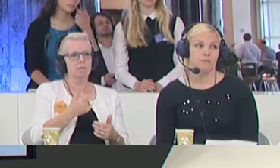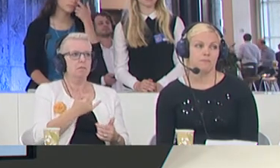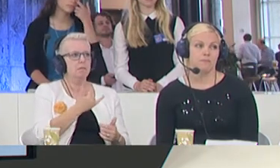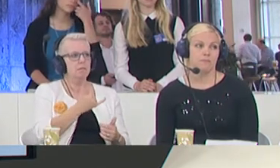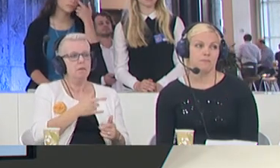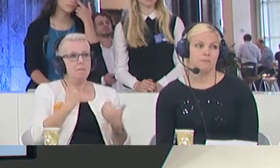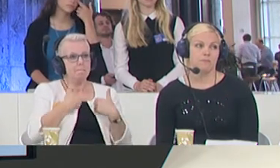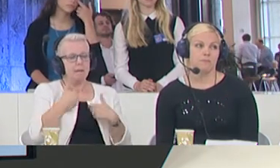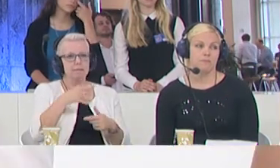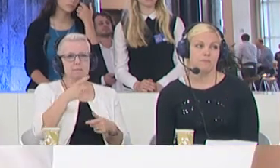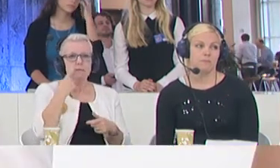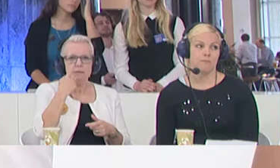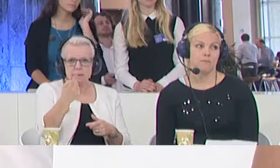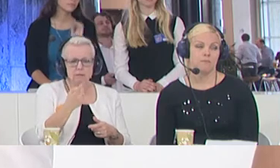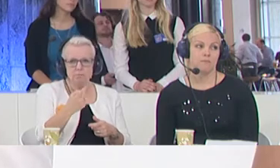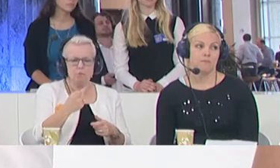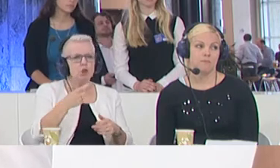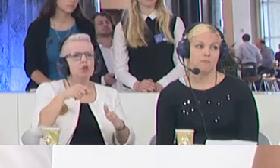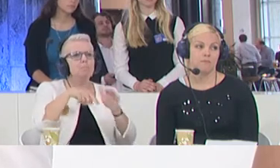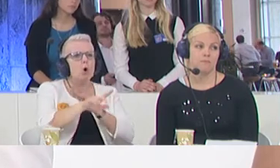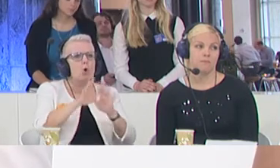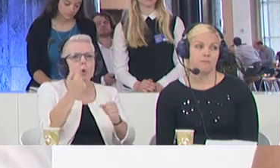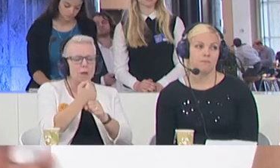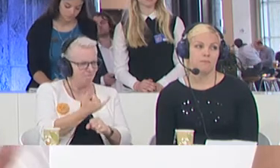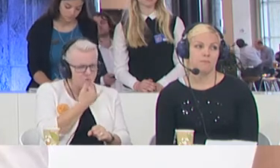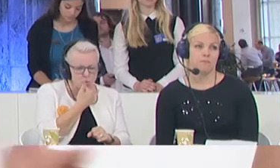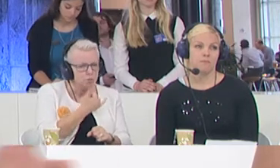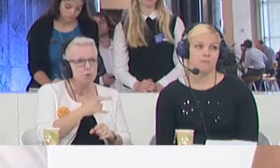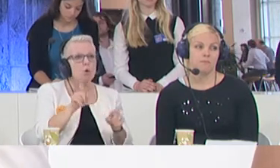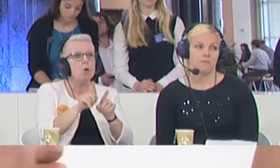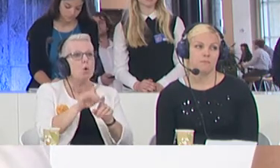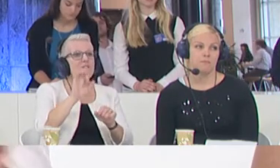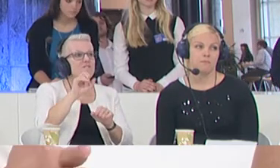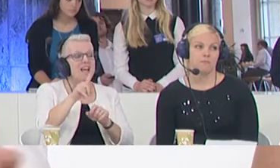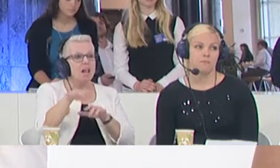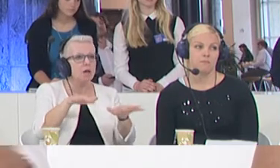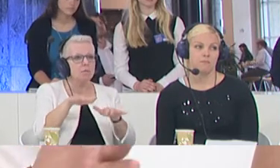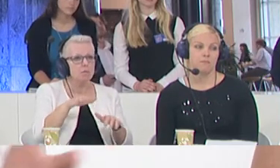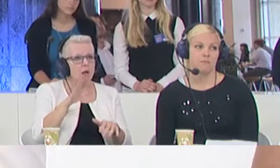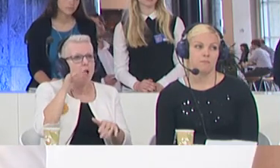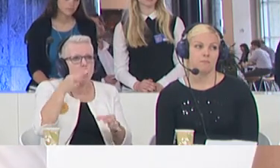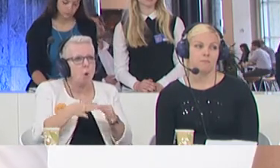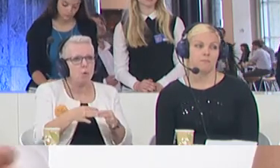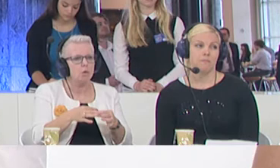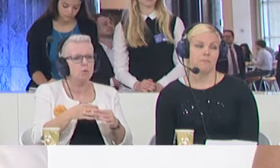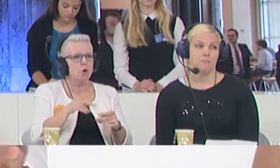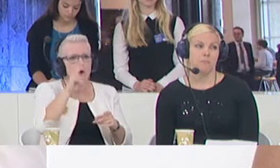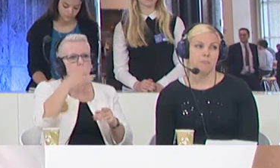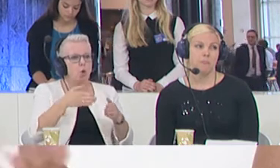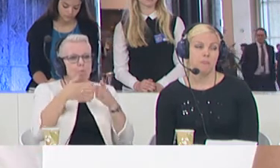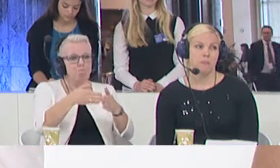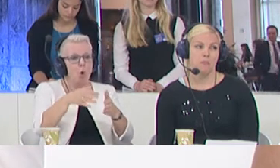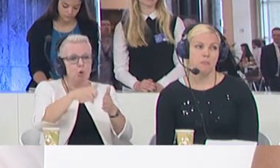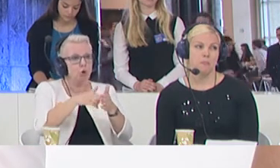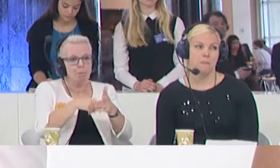understanding of how smuggling works, because basically most of the arrangements are ad hoc. It's fishing vessels that are just used